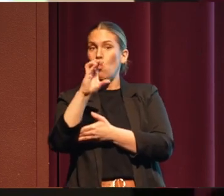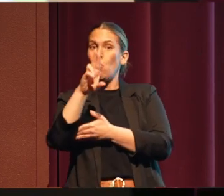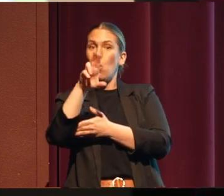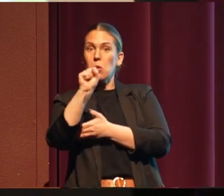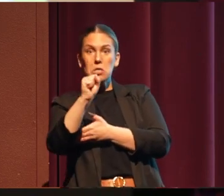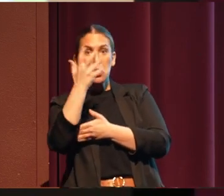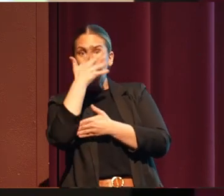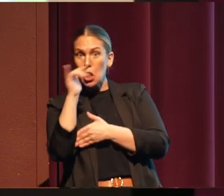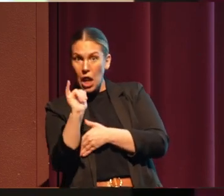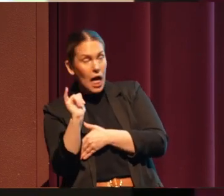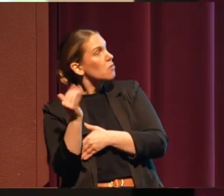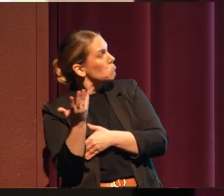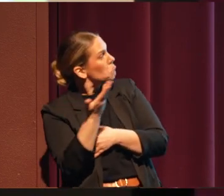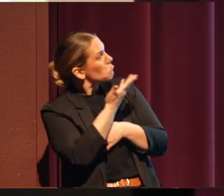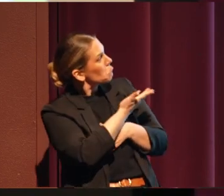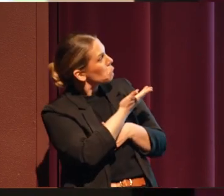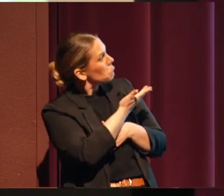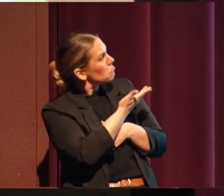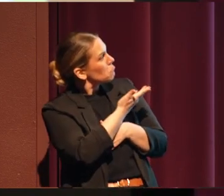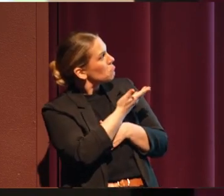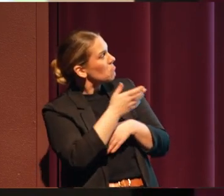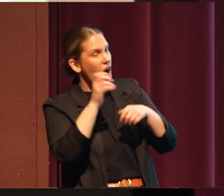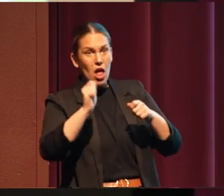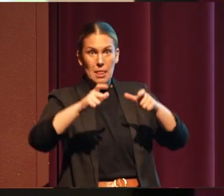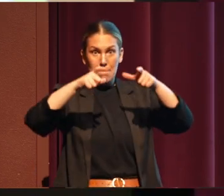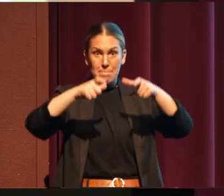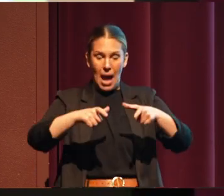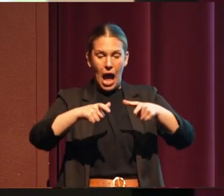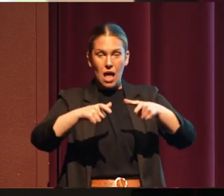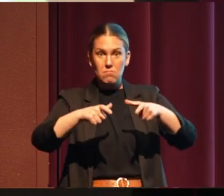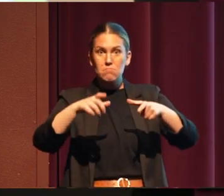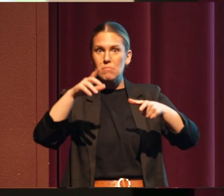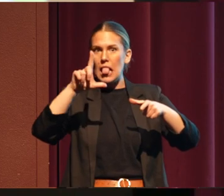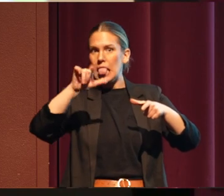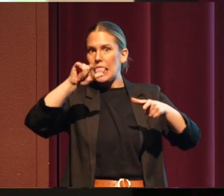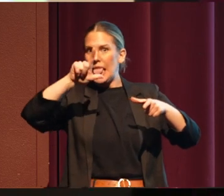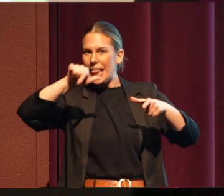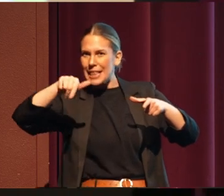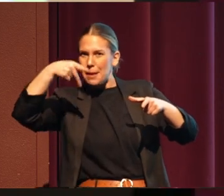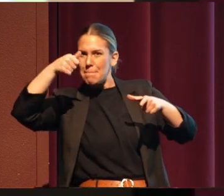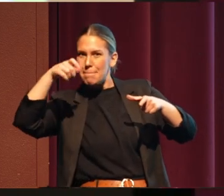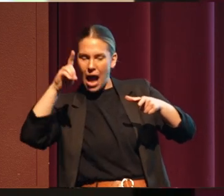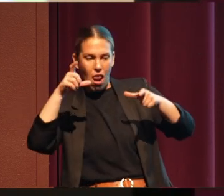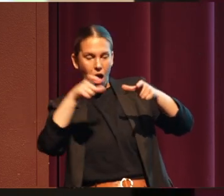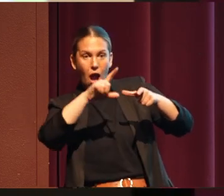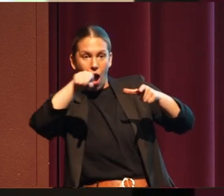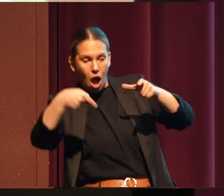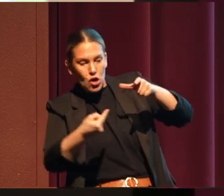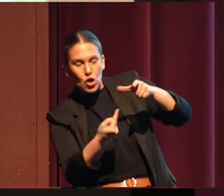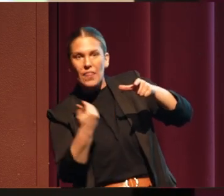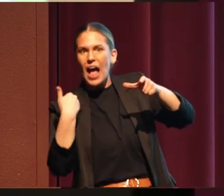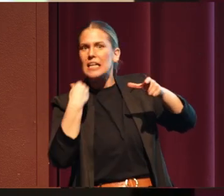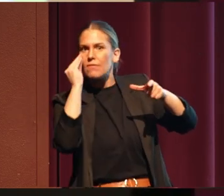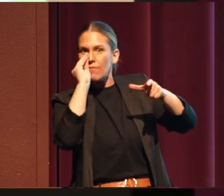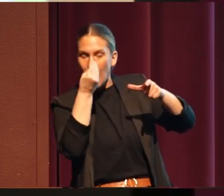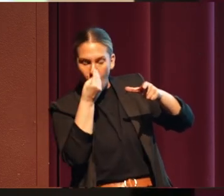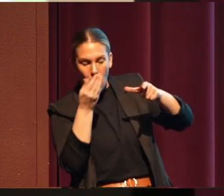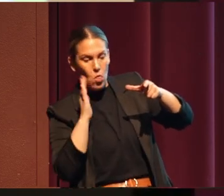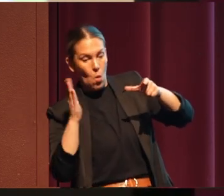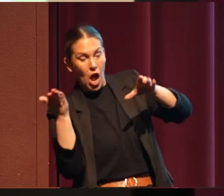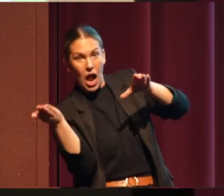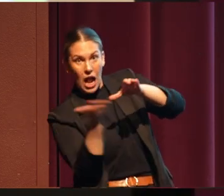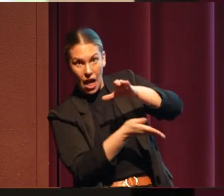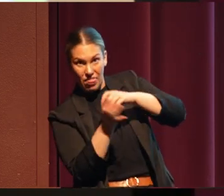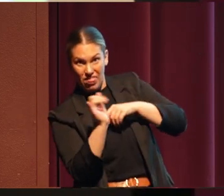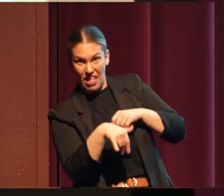the bottom side of the lily pad is a little flower. And they would cut off the top of that flower, and they would cut off